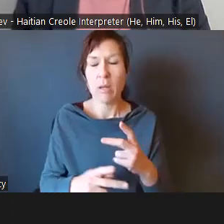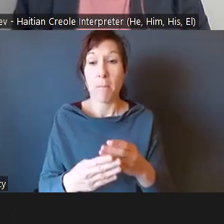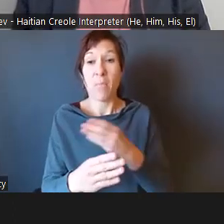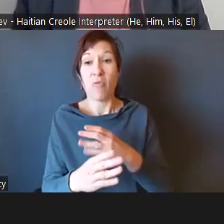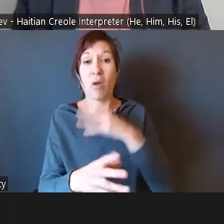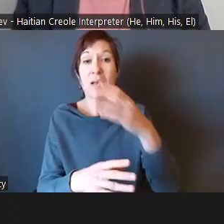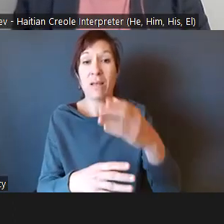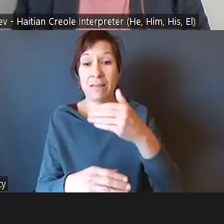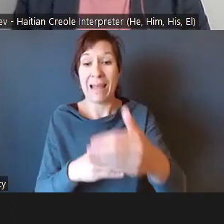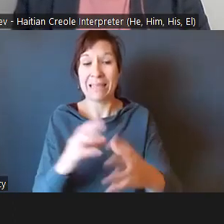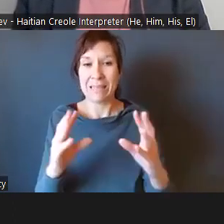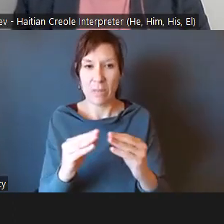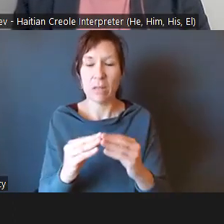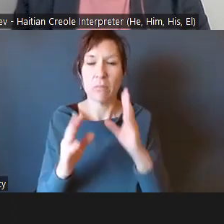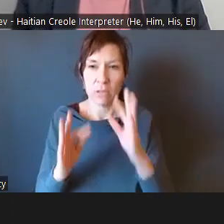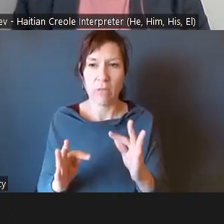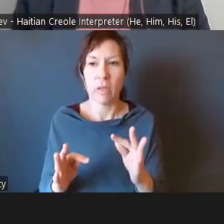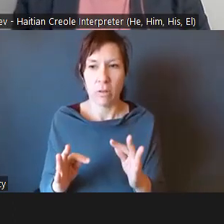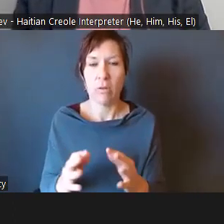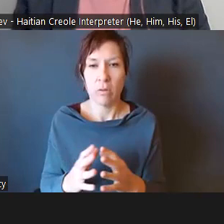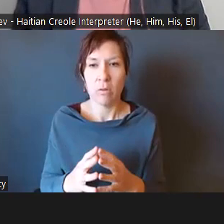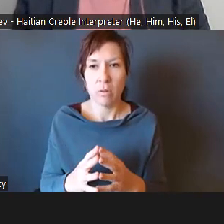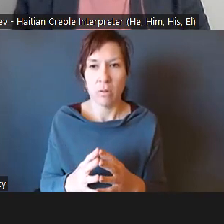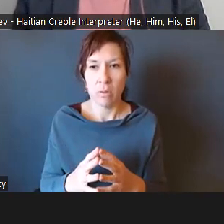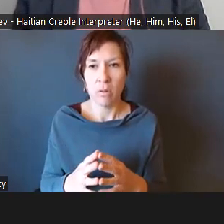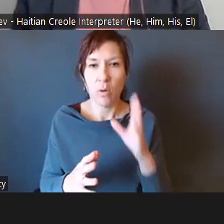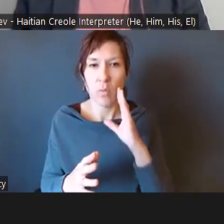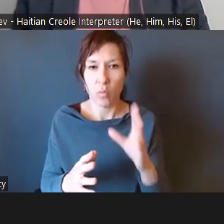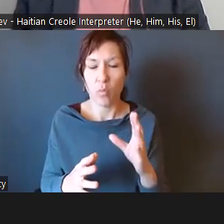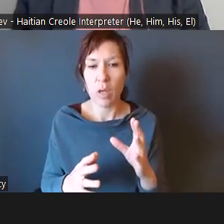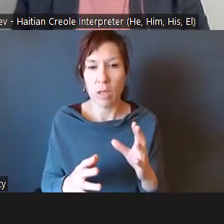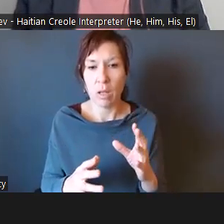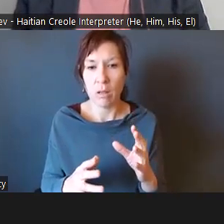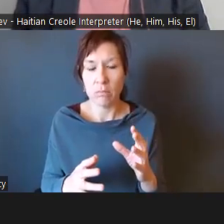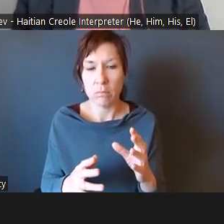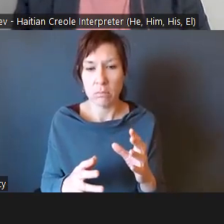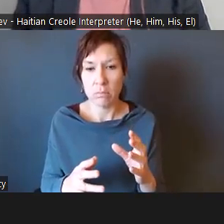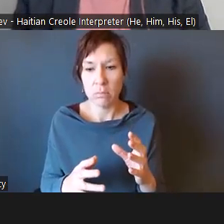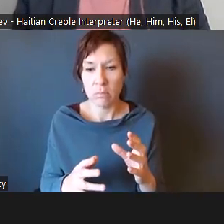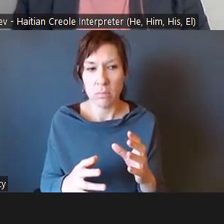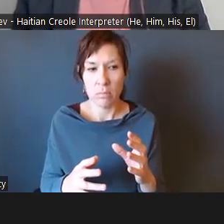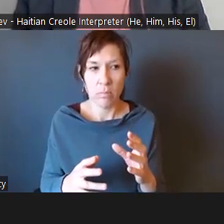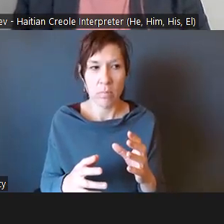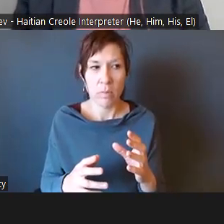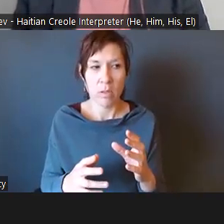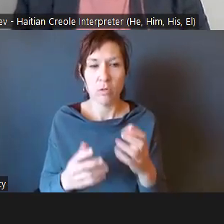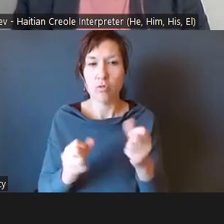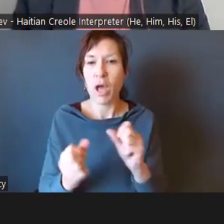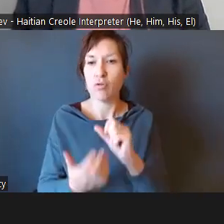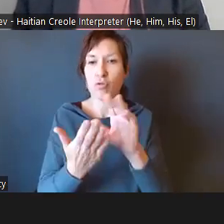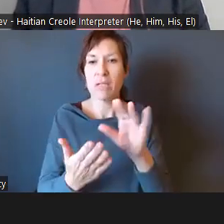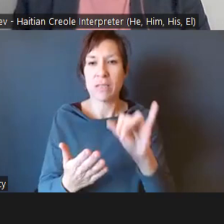make, that can be part of the conversation the next time we address the limited English